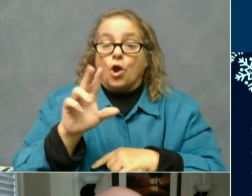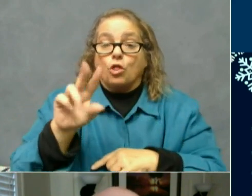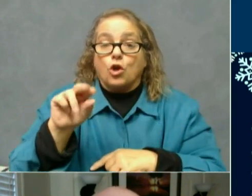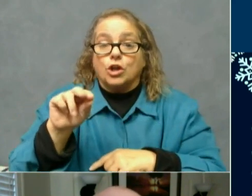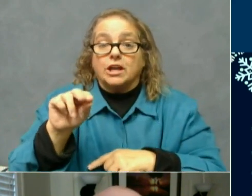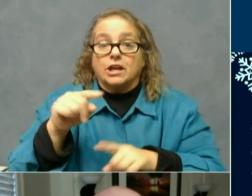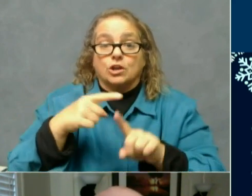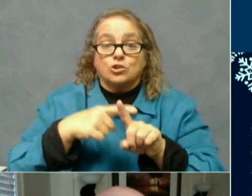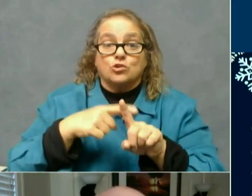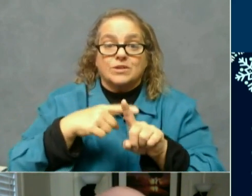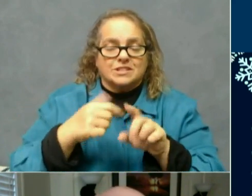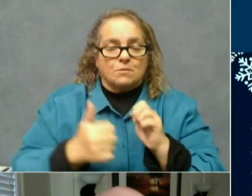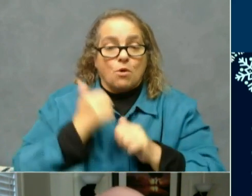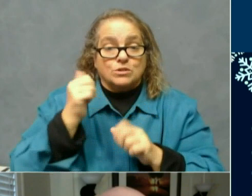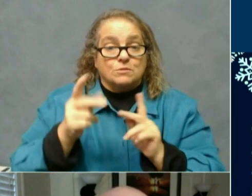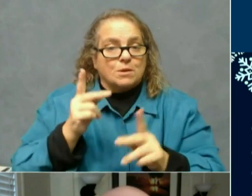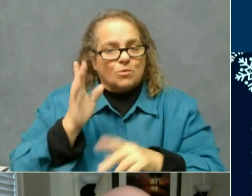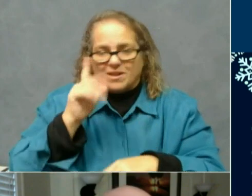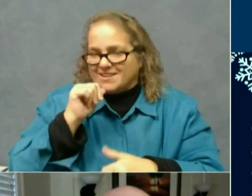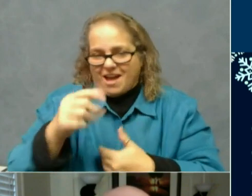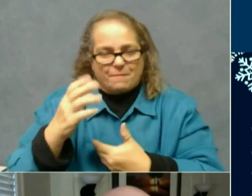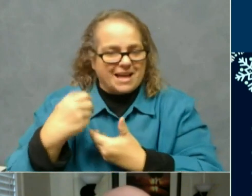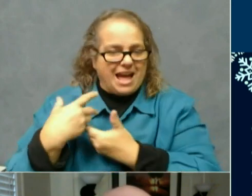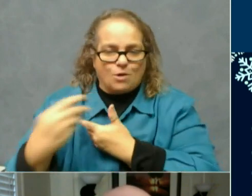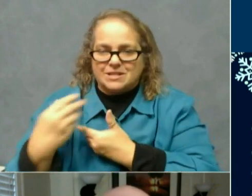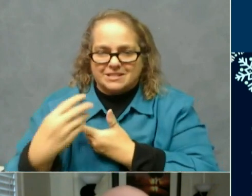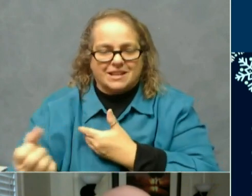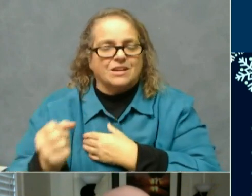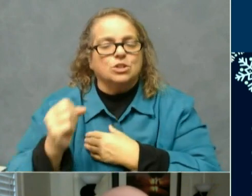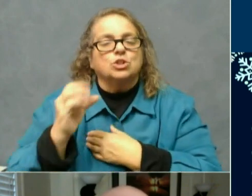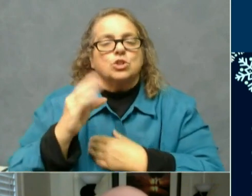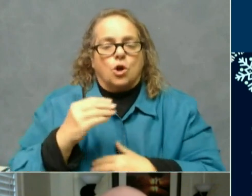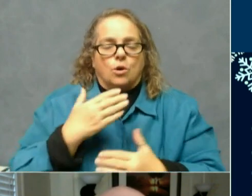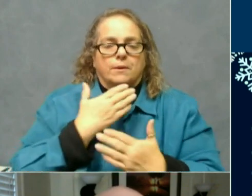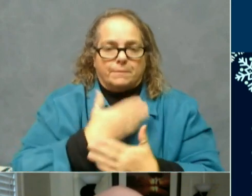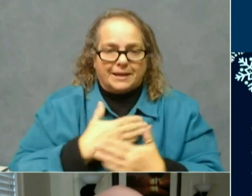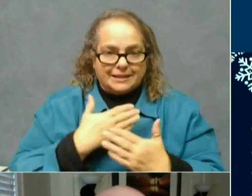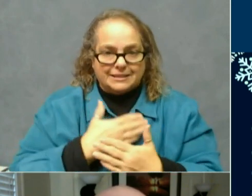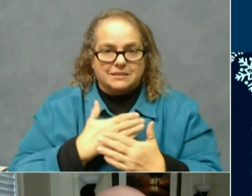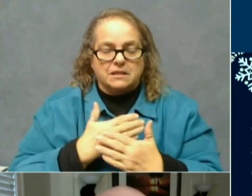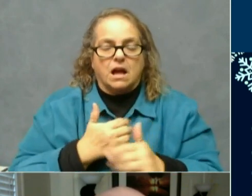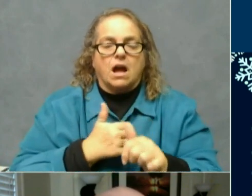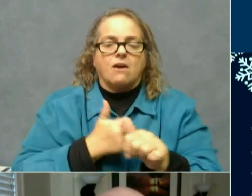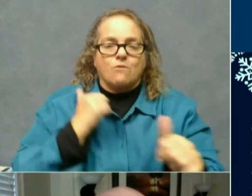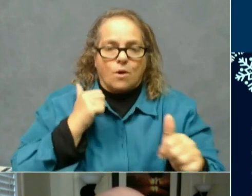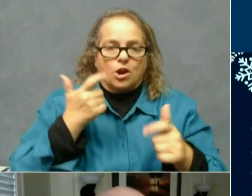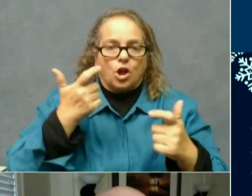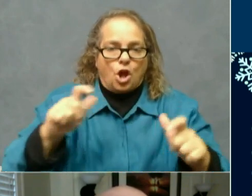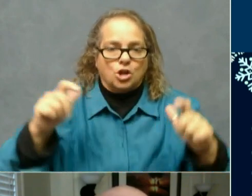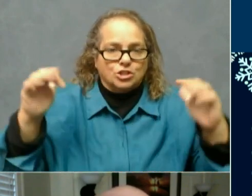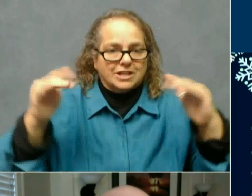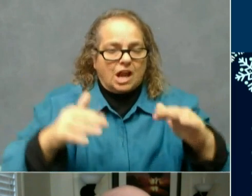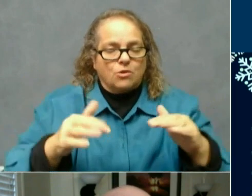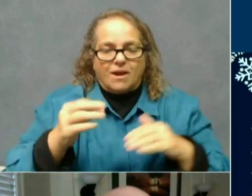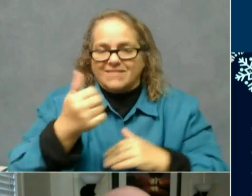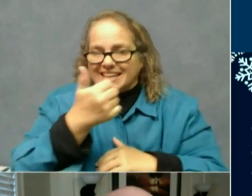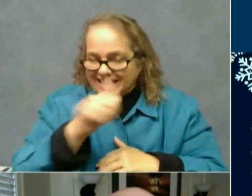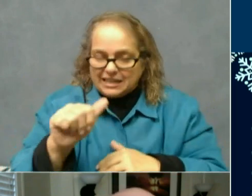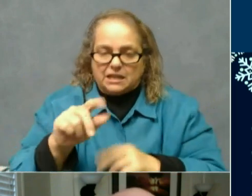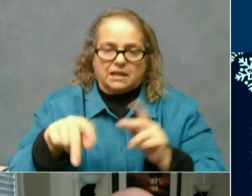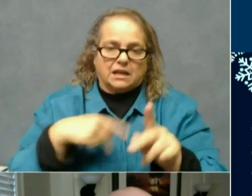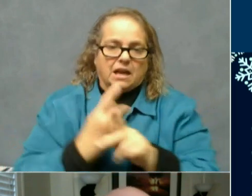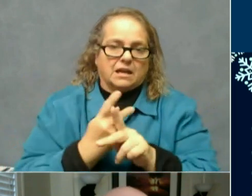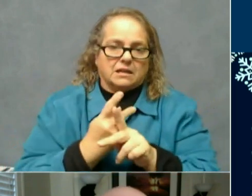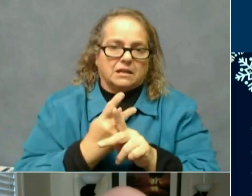be doing a lot of outdoor activities. So please avoid large gatherings of any sort. We've come this far in this